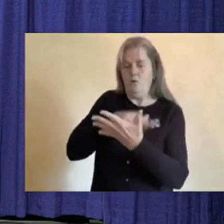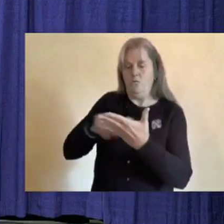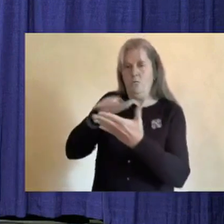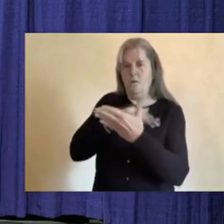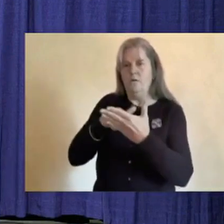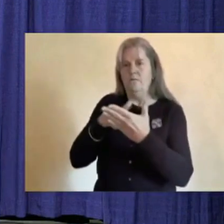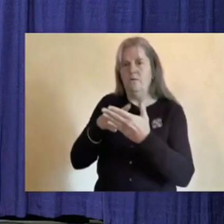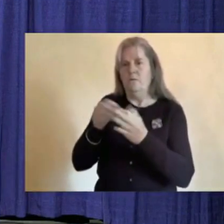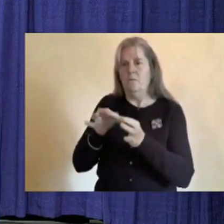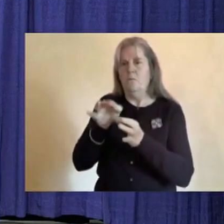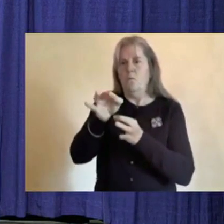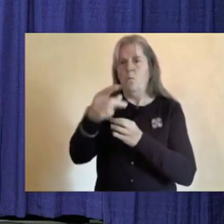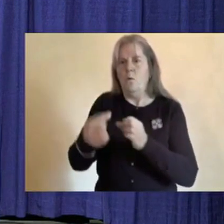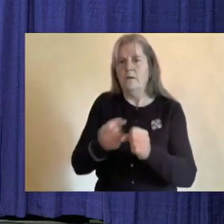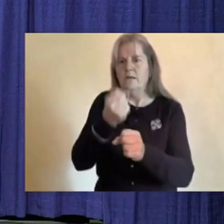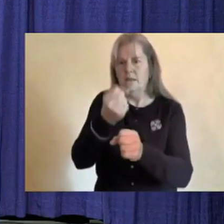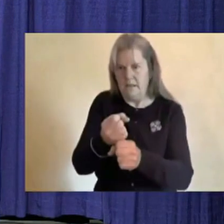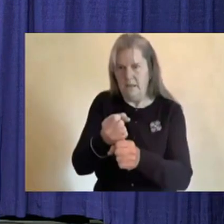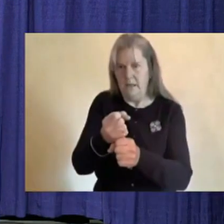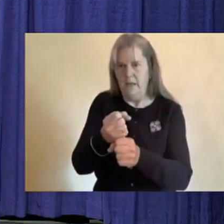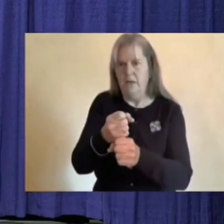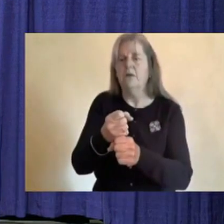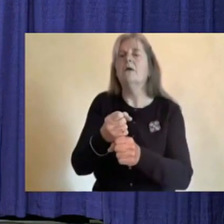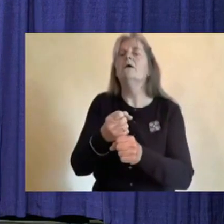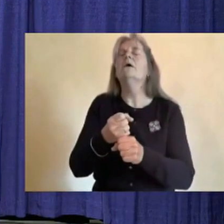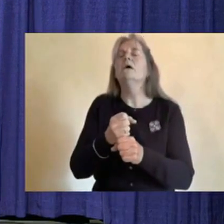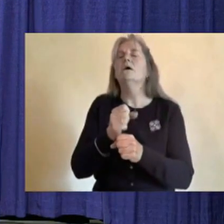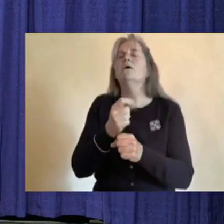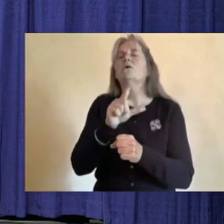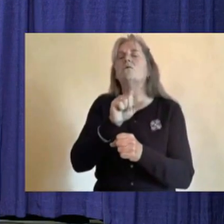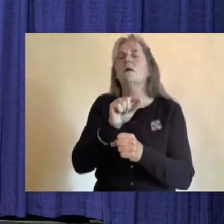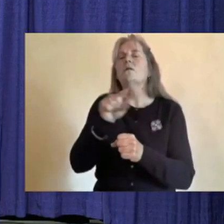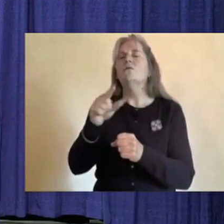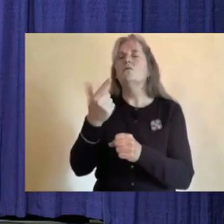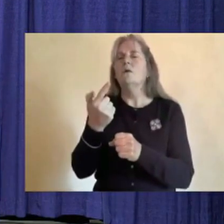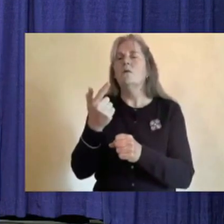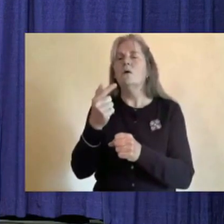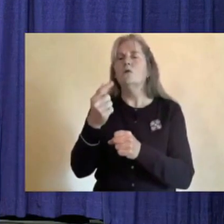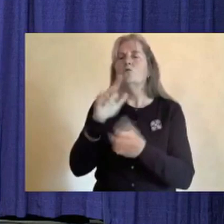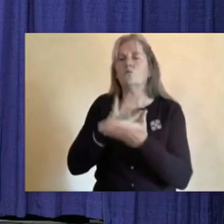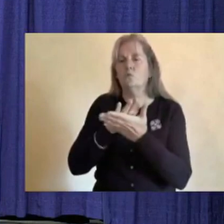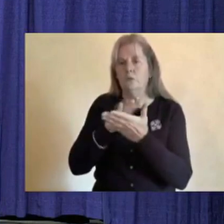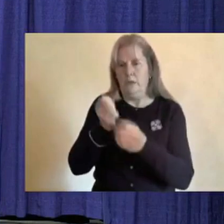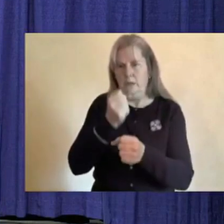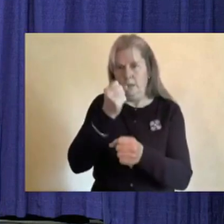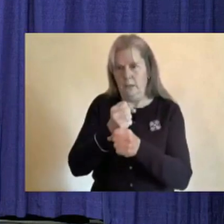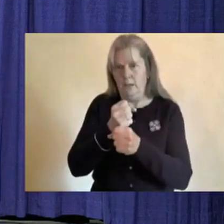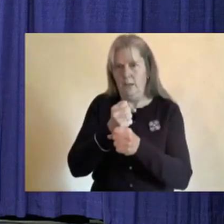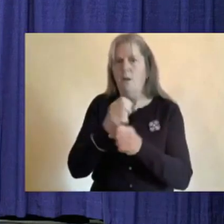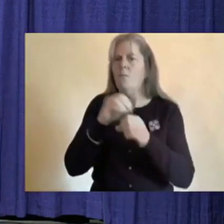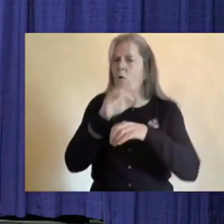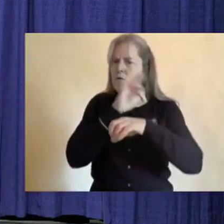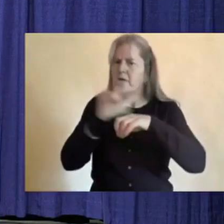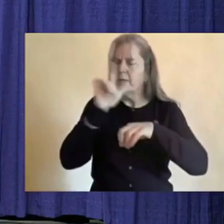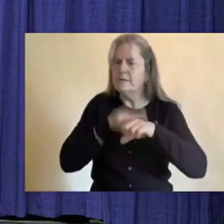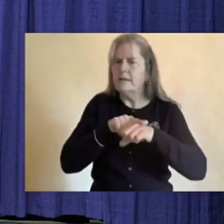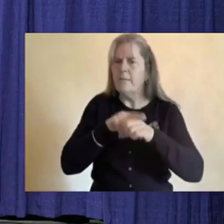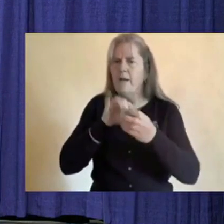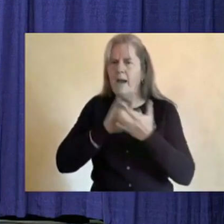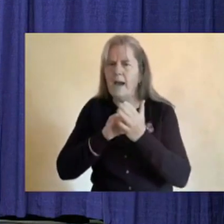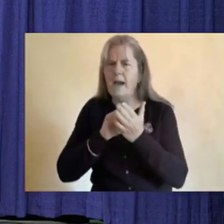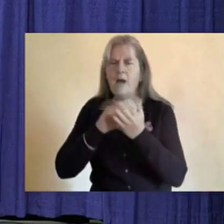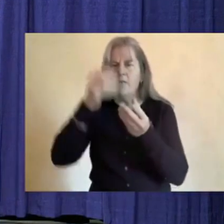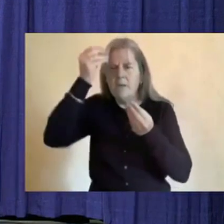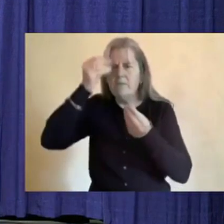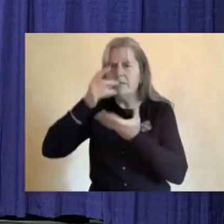-2021 school year to provide more time and the opportunity to safely connect and gather perspectives.